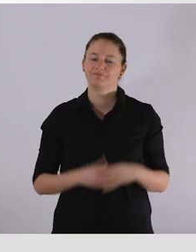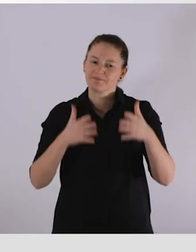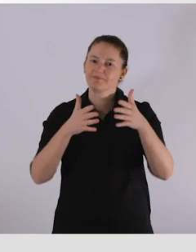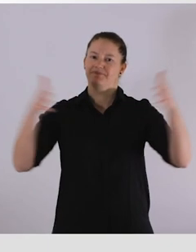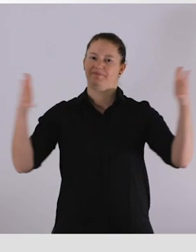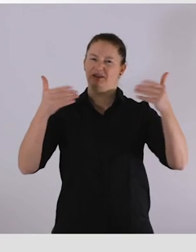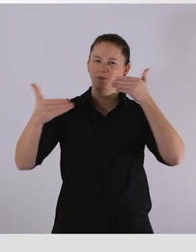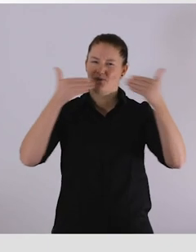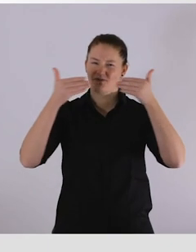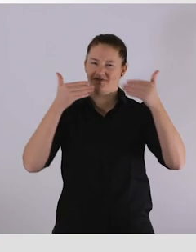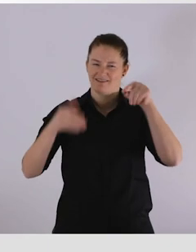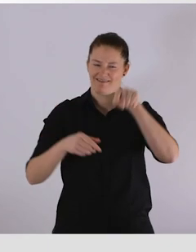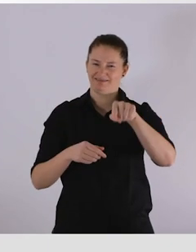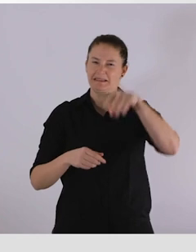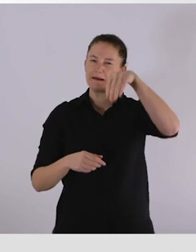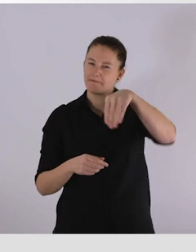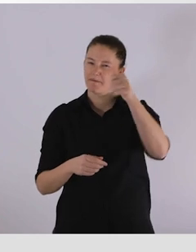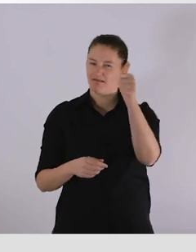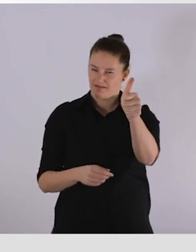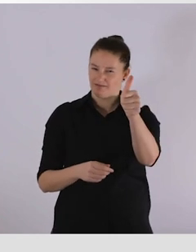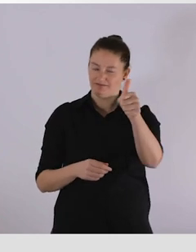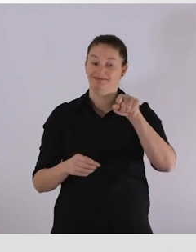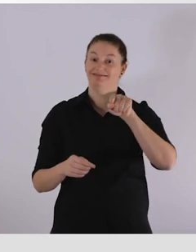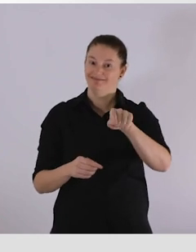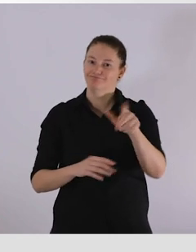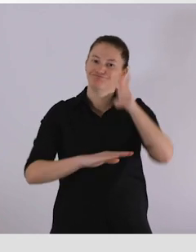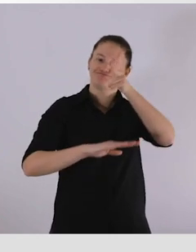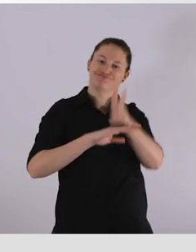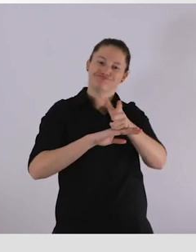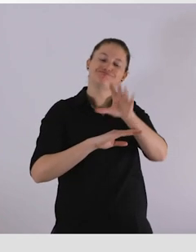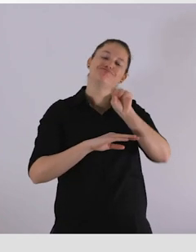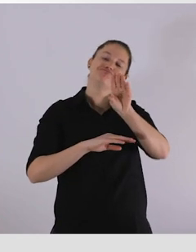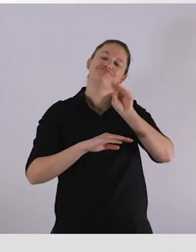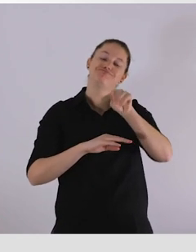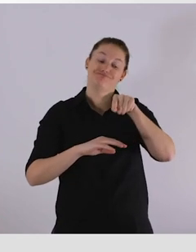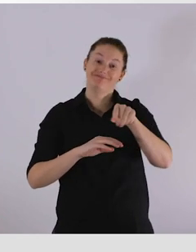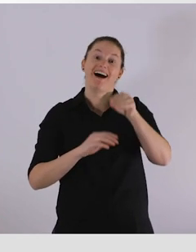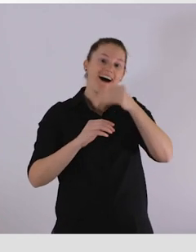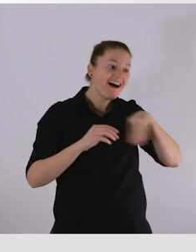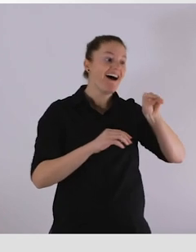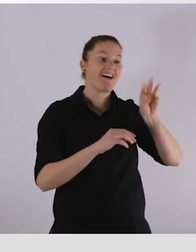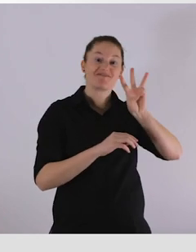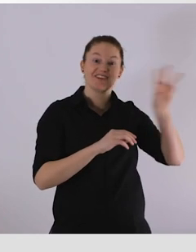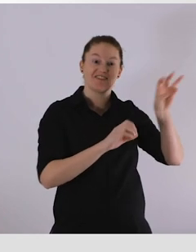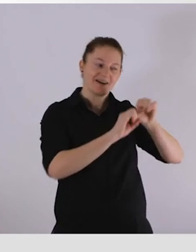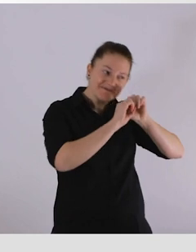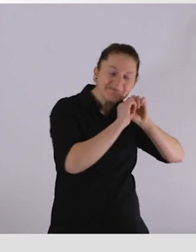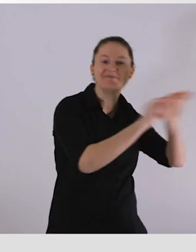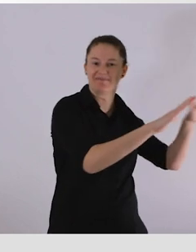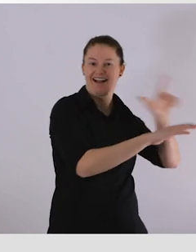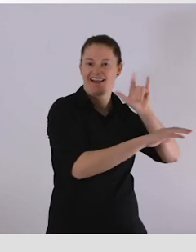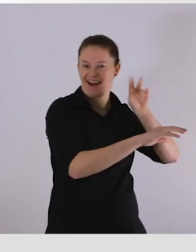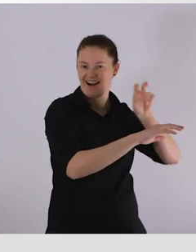All sessions in the main conference room, M1, are streamed live on the main Xero Project website,